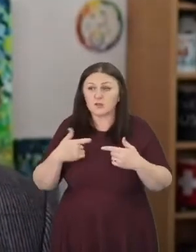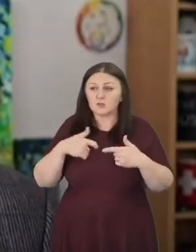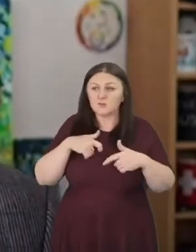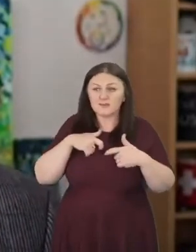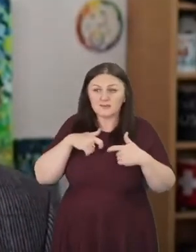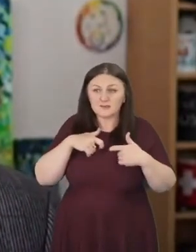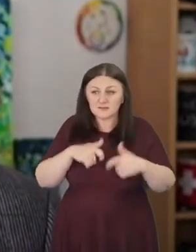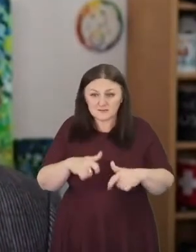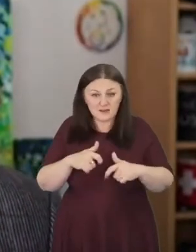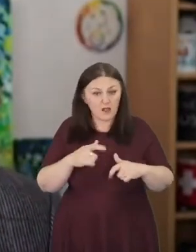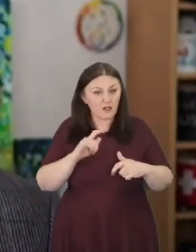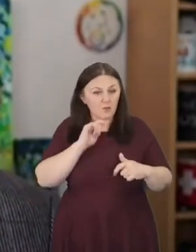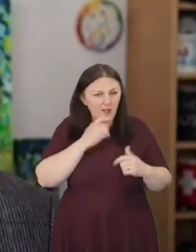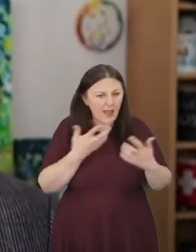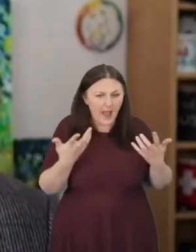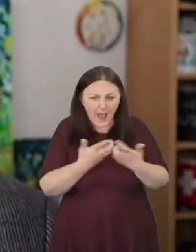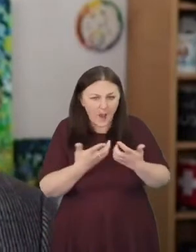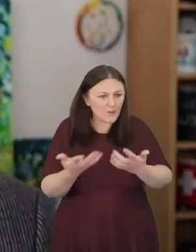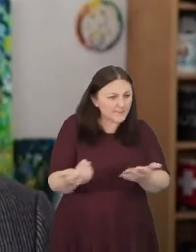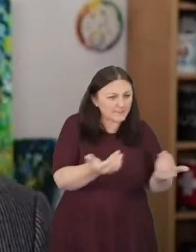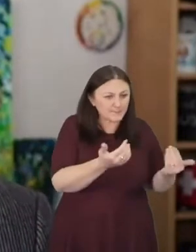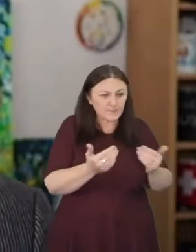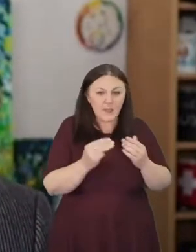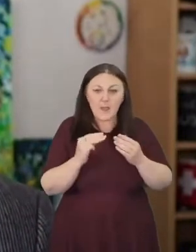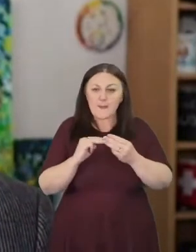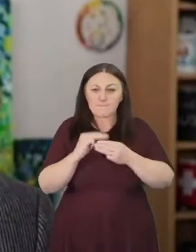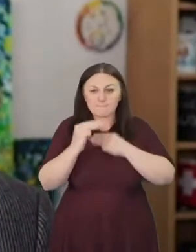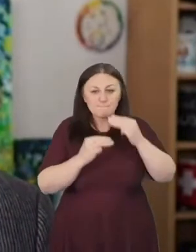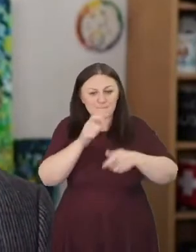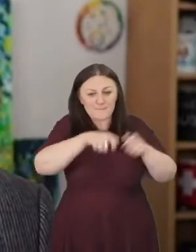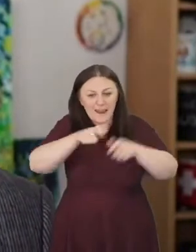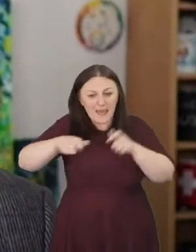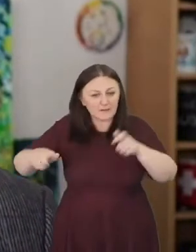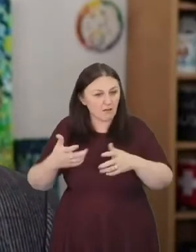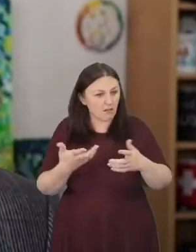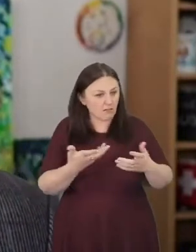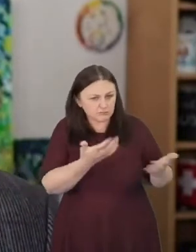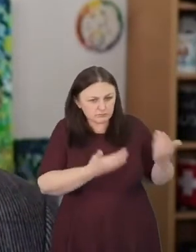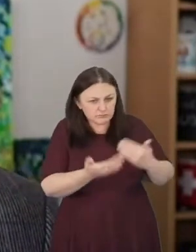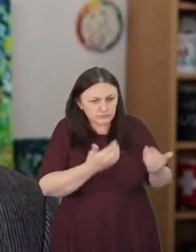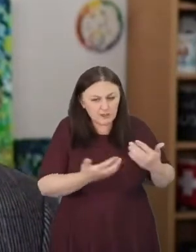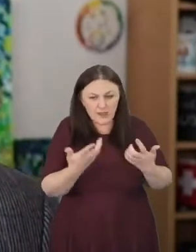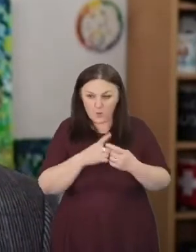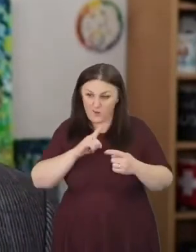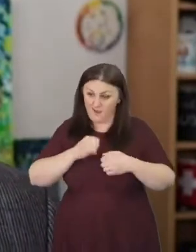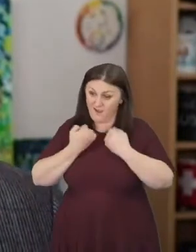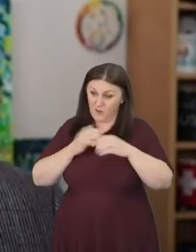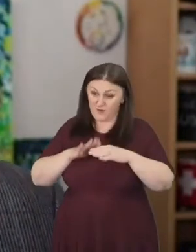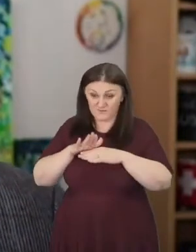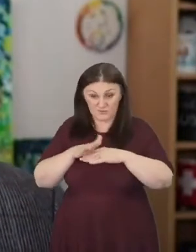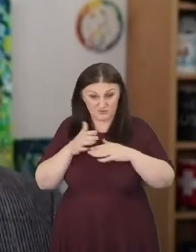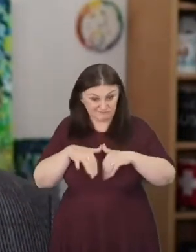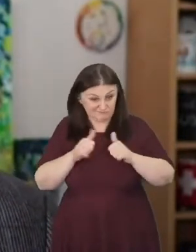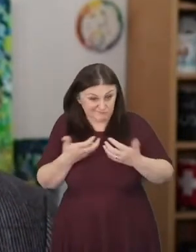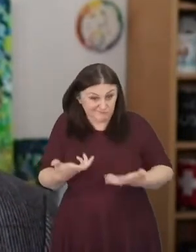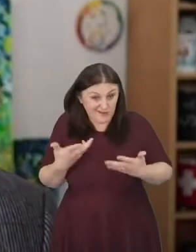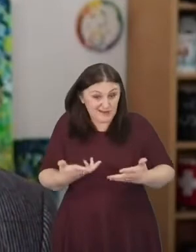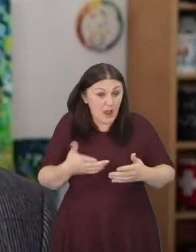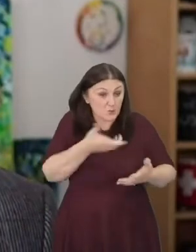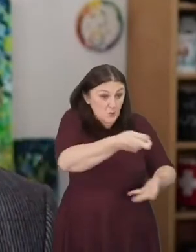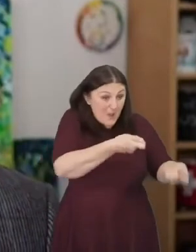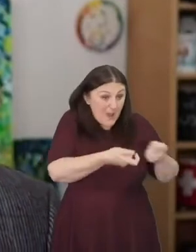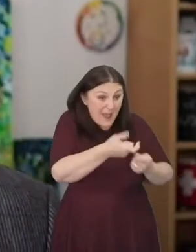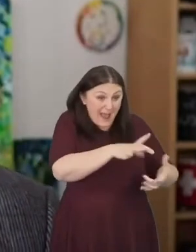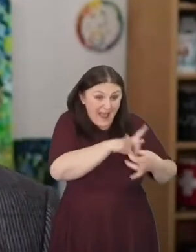gather the millennials together because we believe that our future is here with us now and leadership from that generation of people is vital for our Baptist